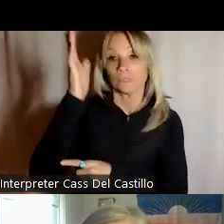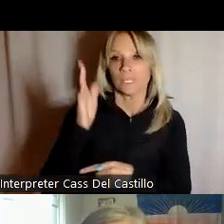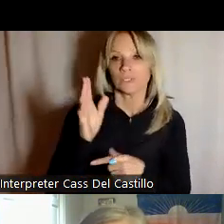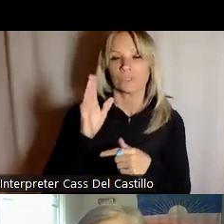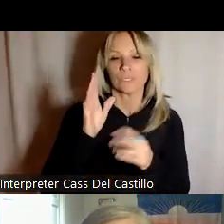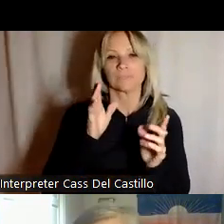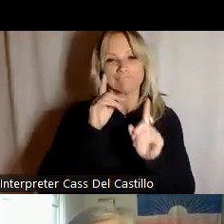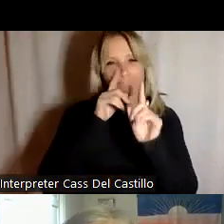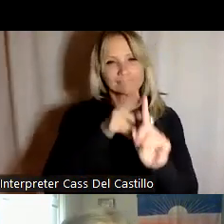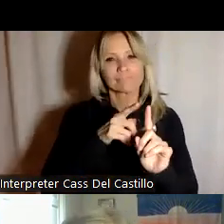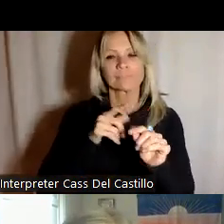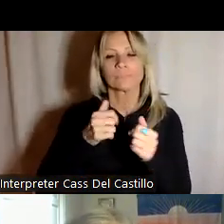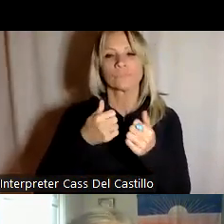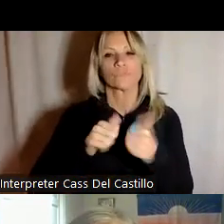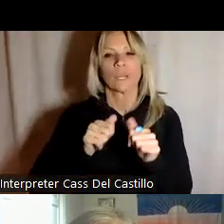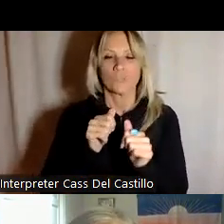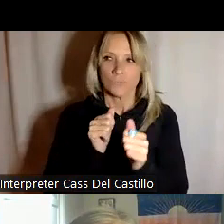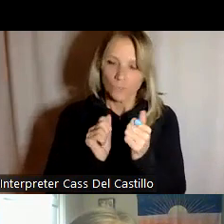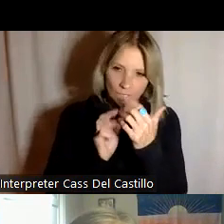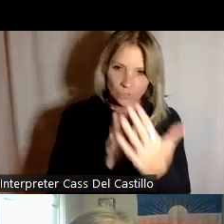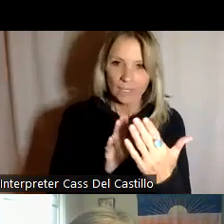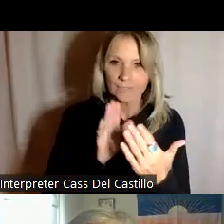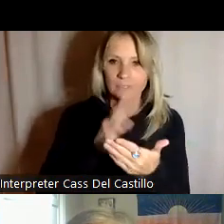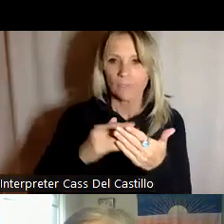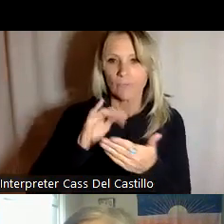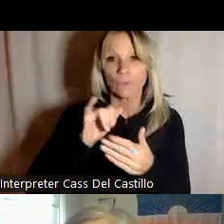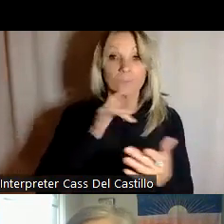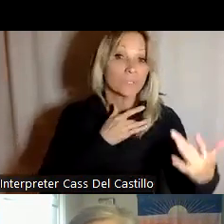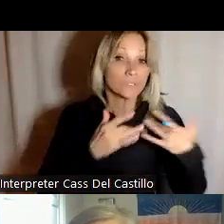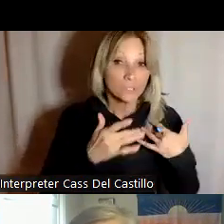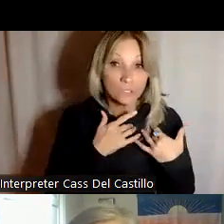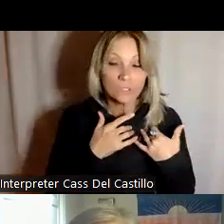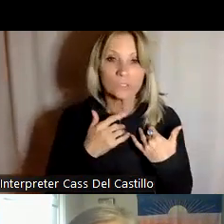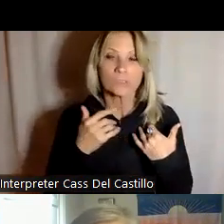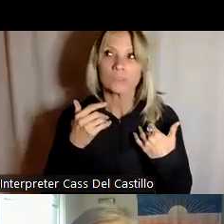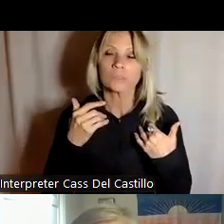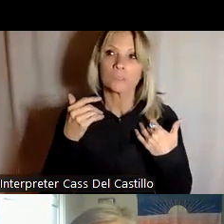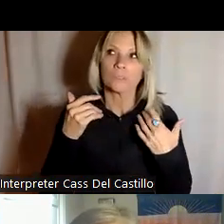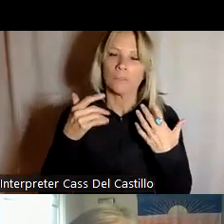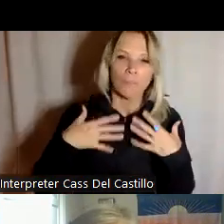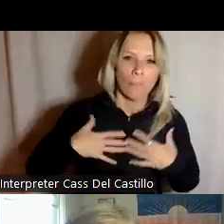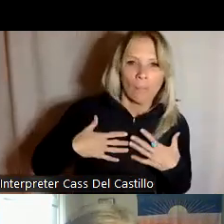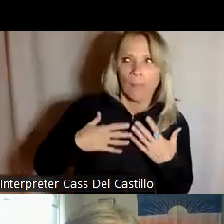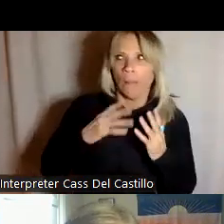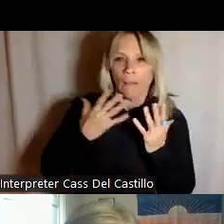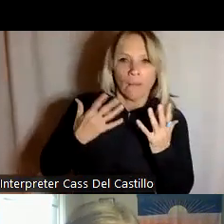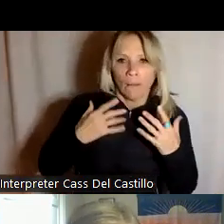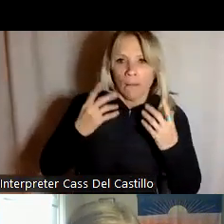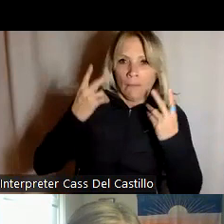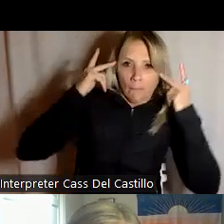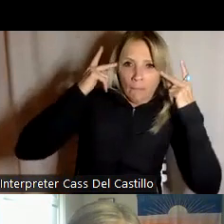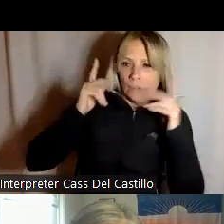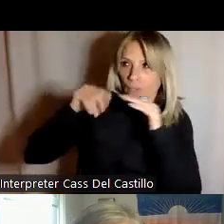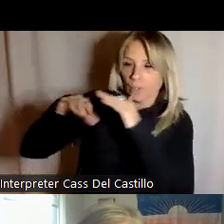apprehension some of those concerns that can come before a meeting and help you prepare so you can go into the meeting and feel like you're able to effectively participate